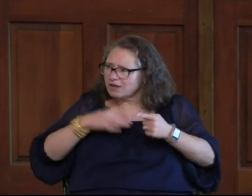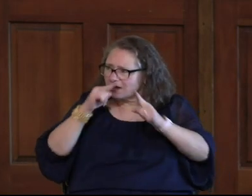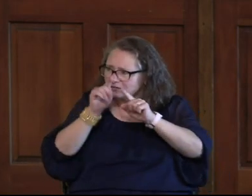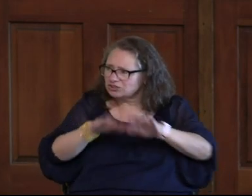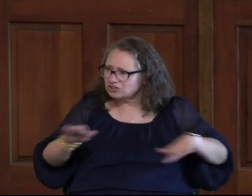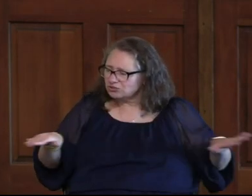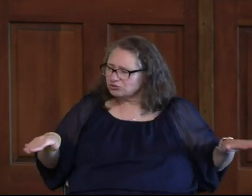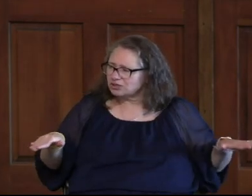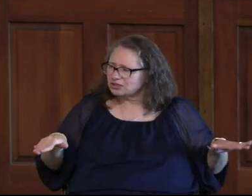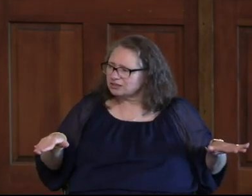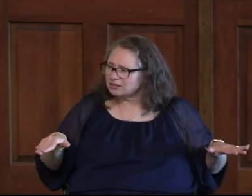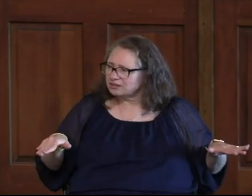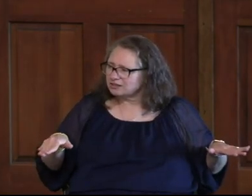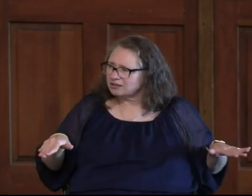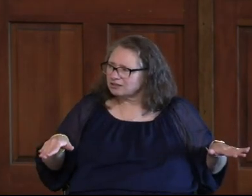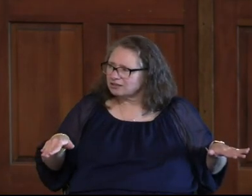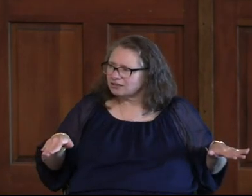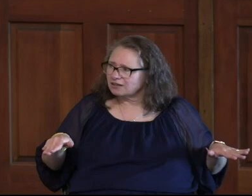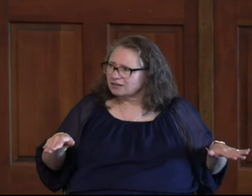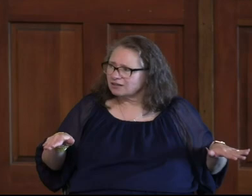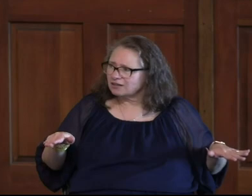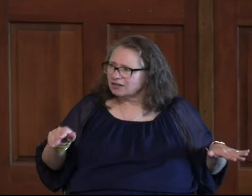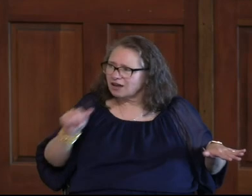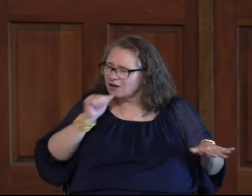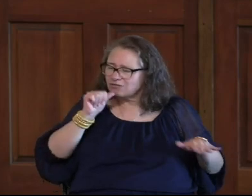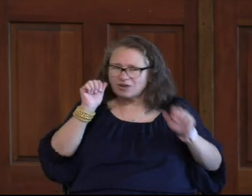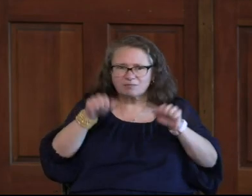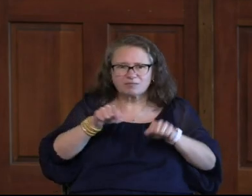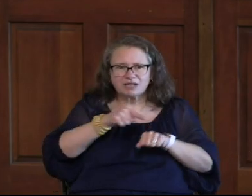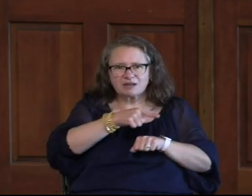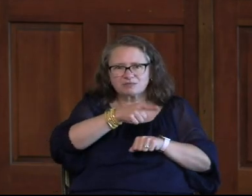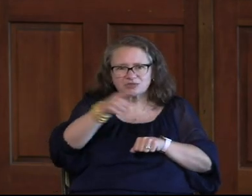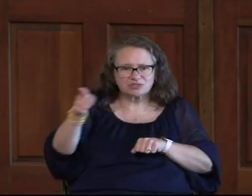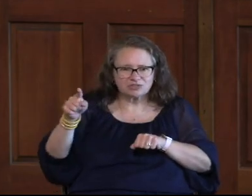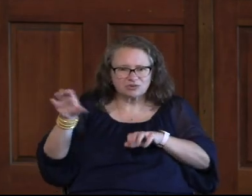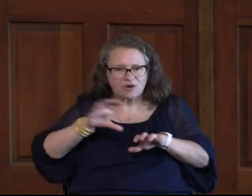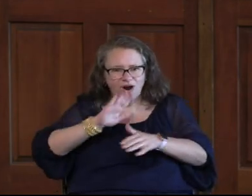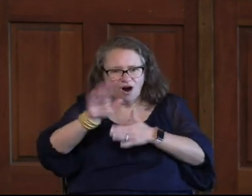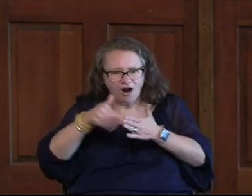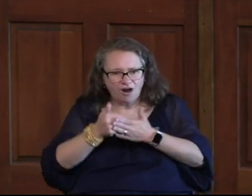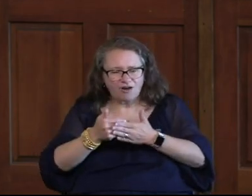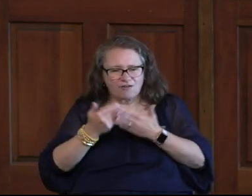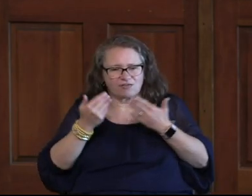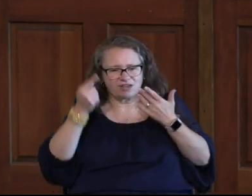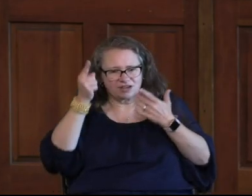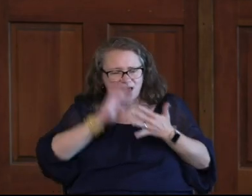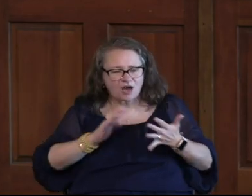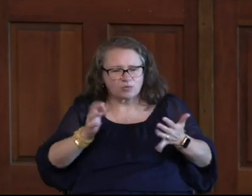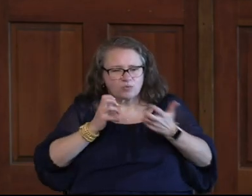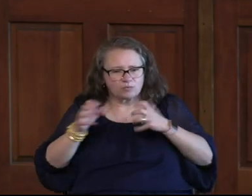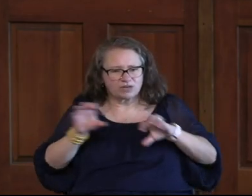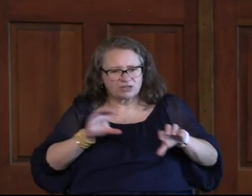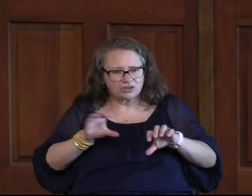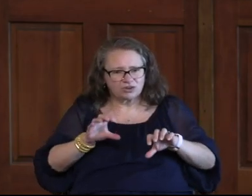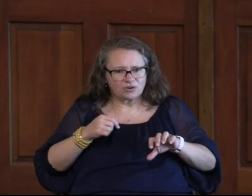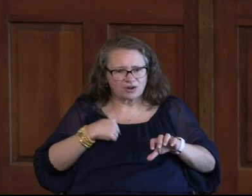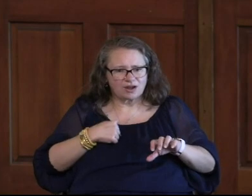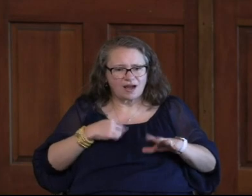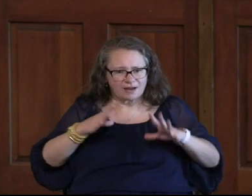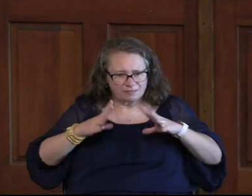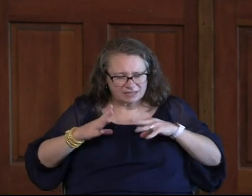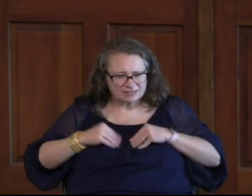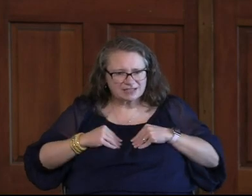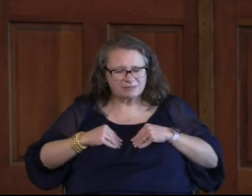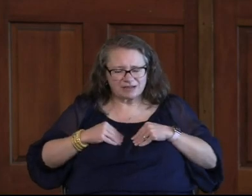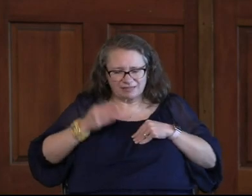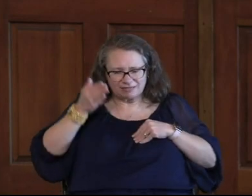children, I wouldn't have done this. I wouldn't have done all the things that God would want me to do. I'm accepting